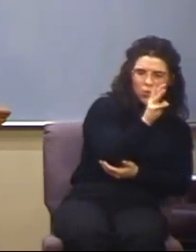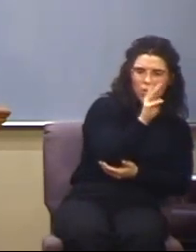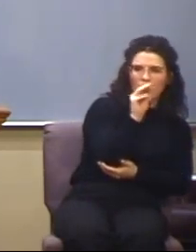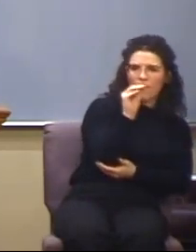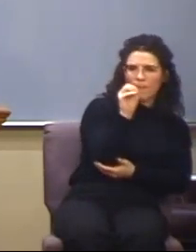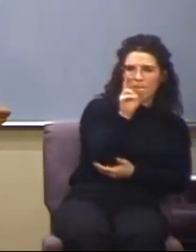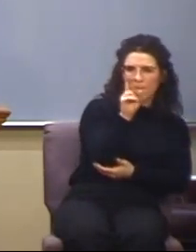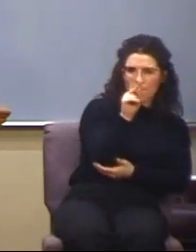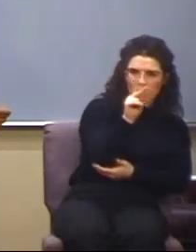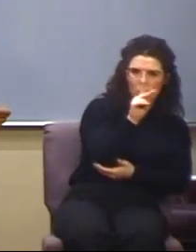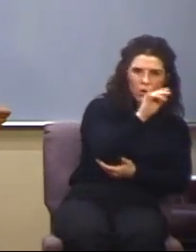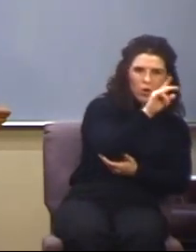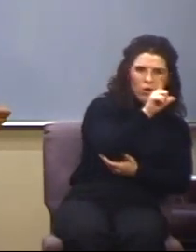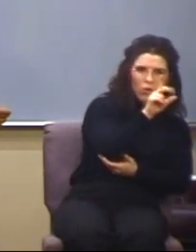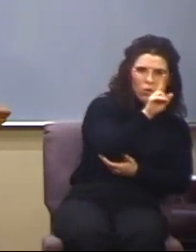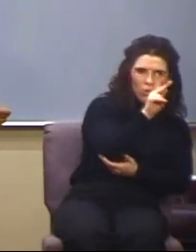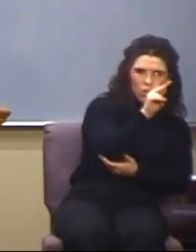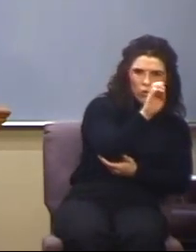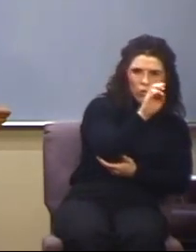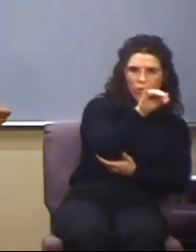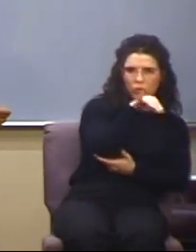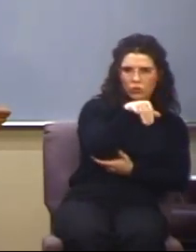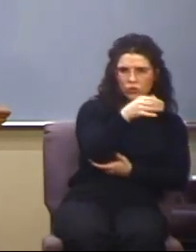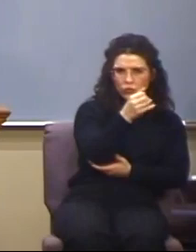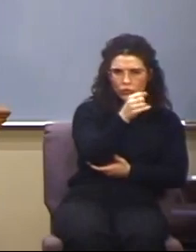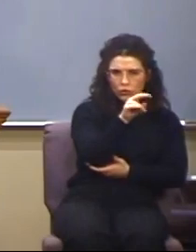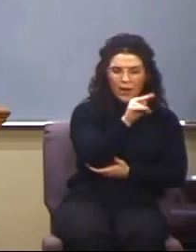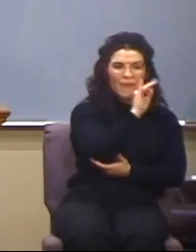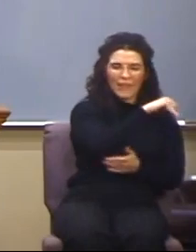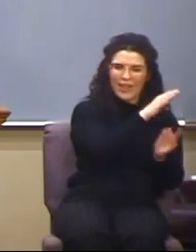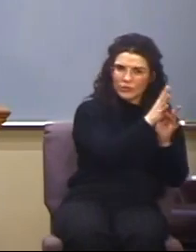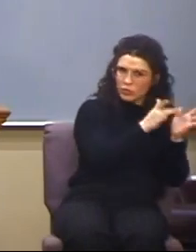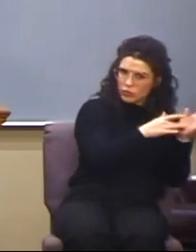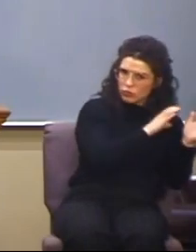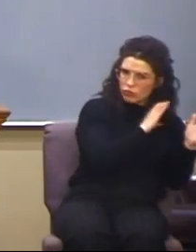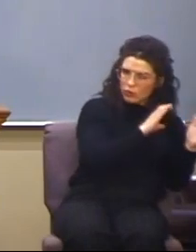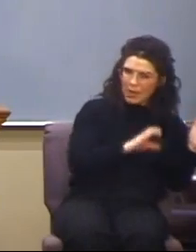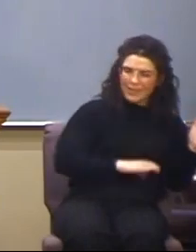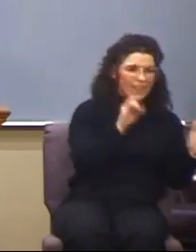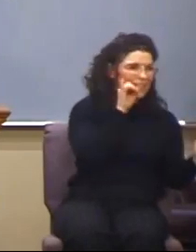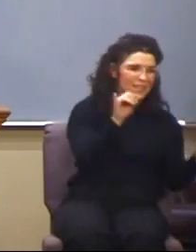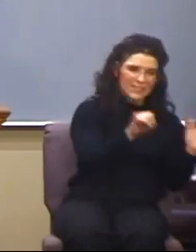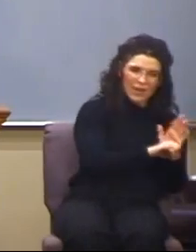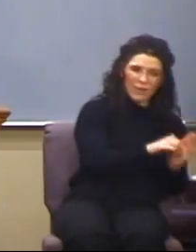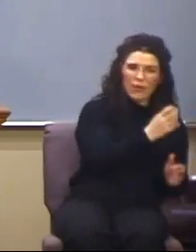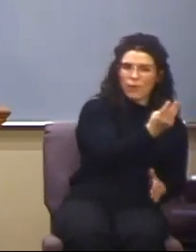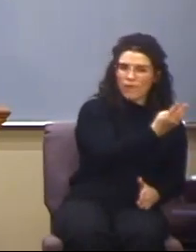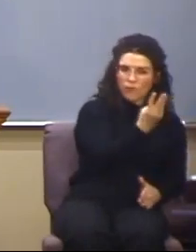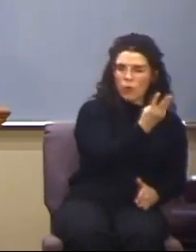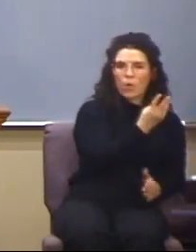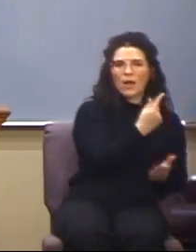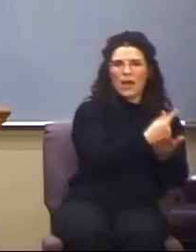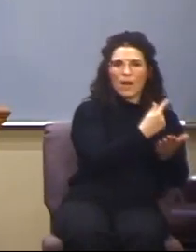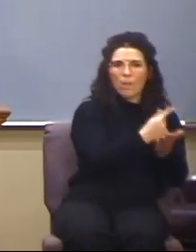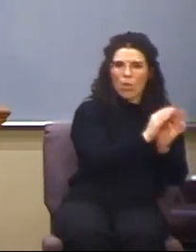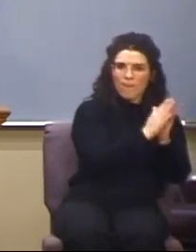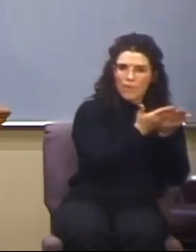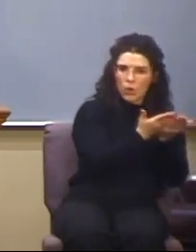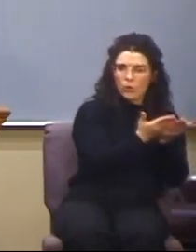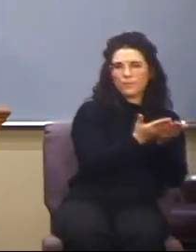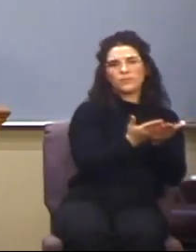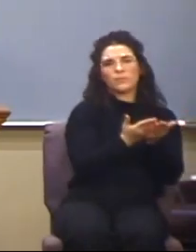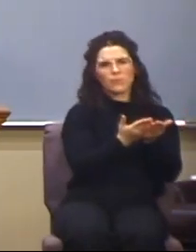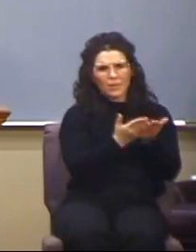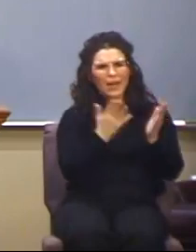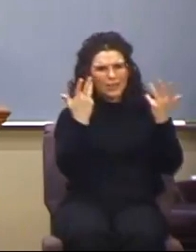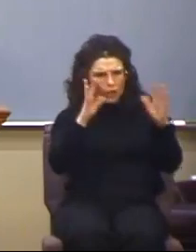Jesus Christ, as identified in the Gospels, is come